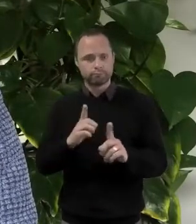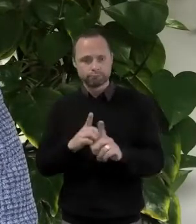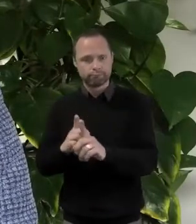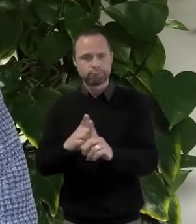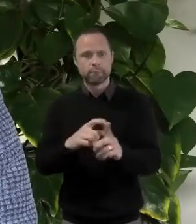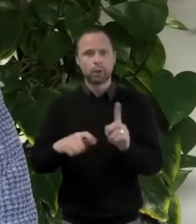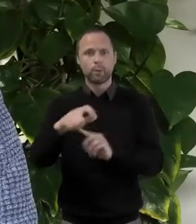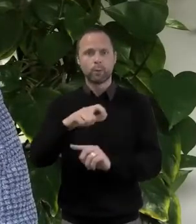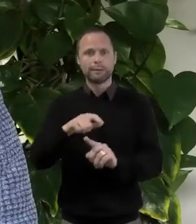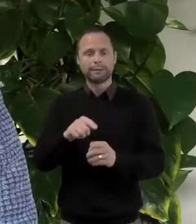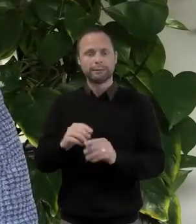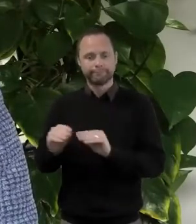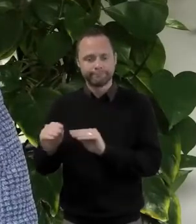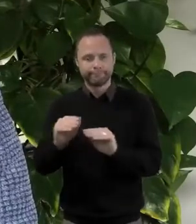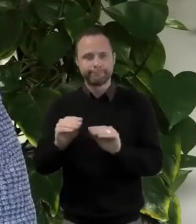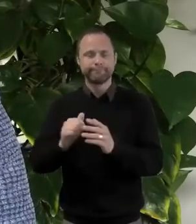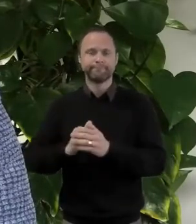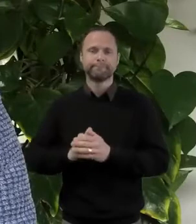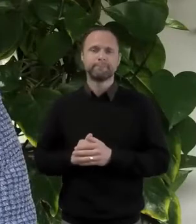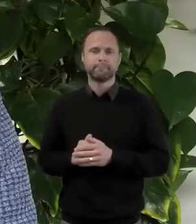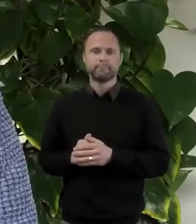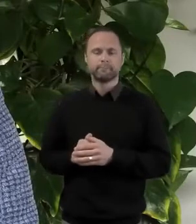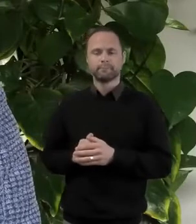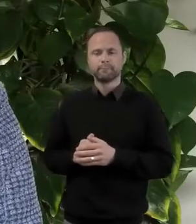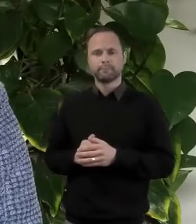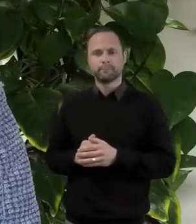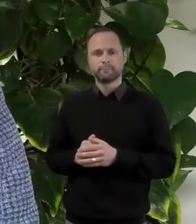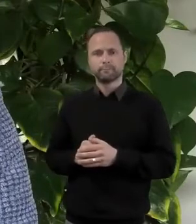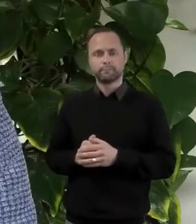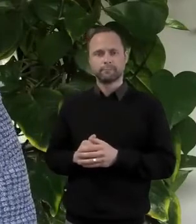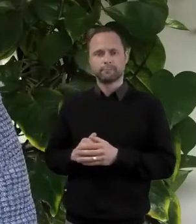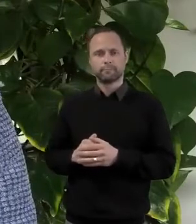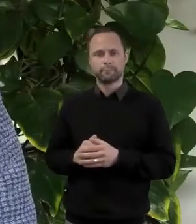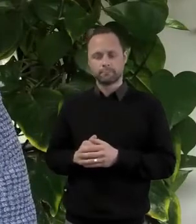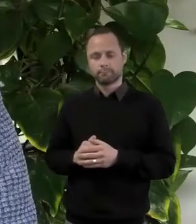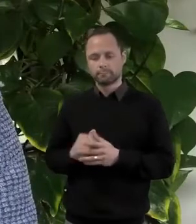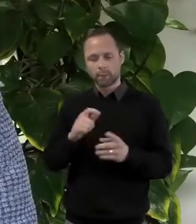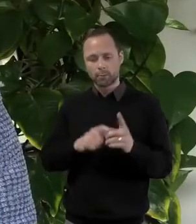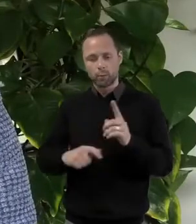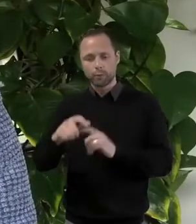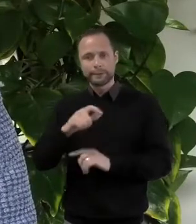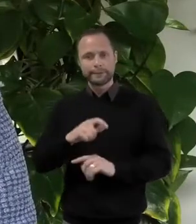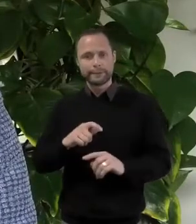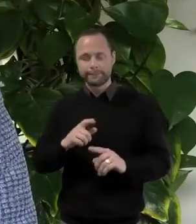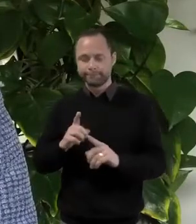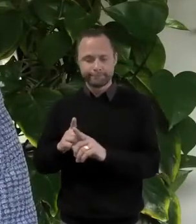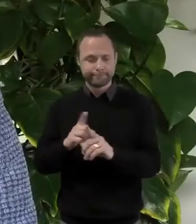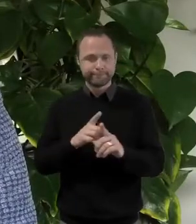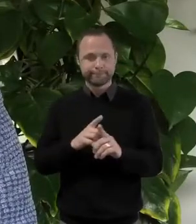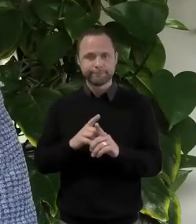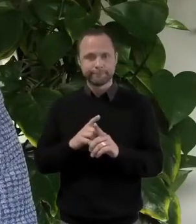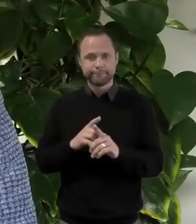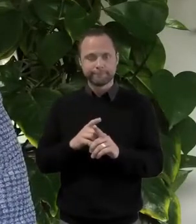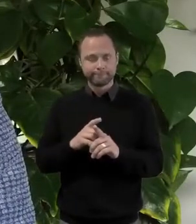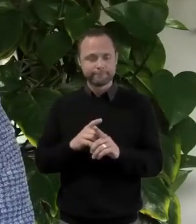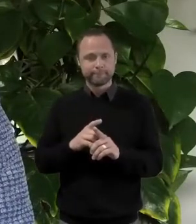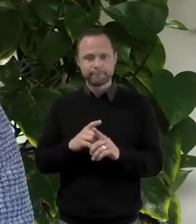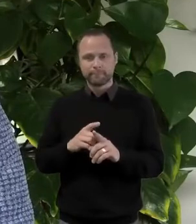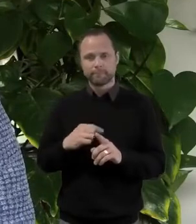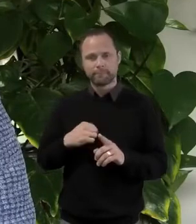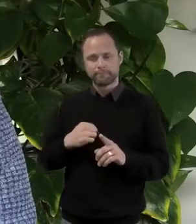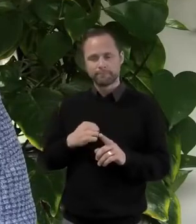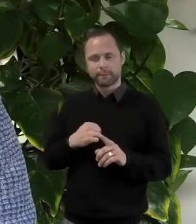And by living this life with this community, I learned that my prayer time has changed.